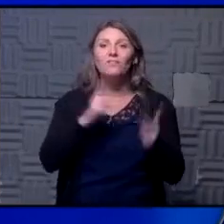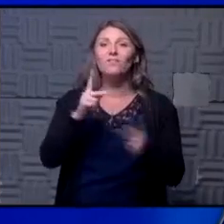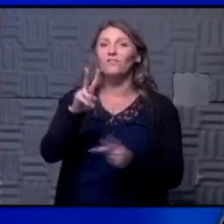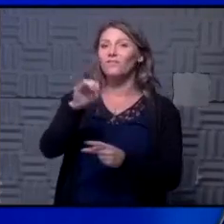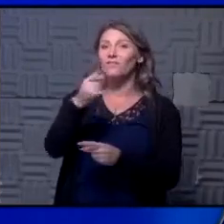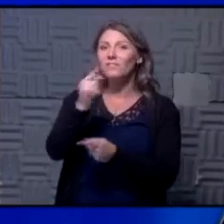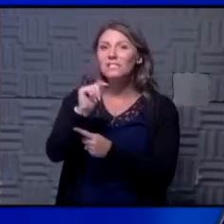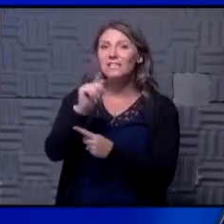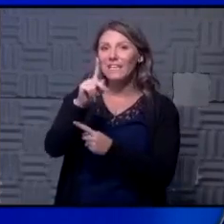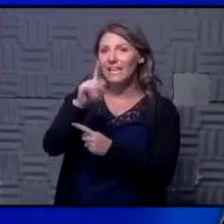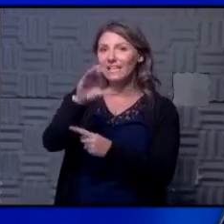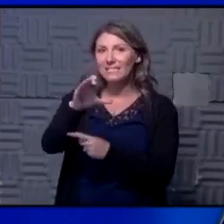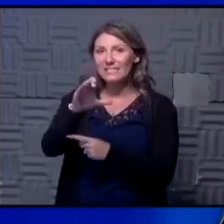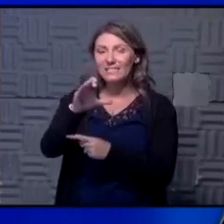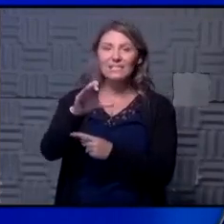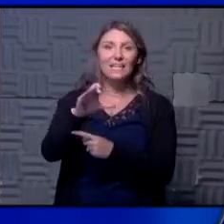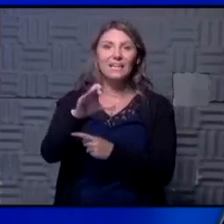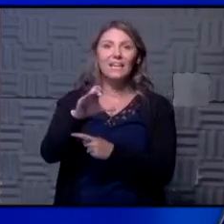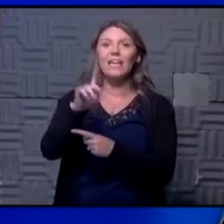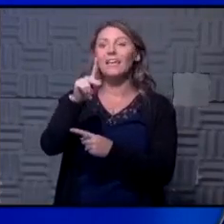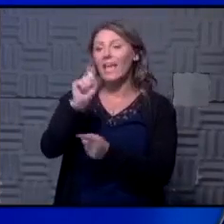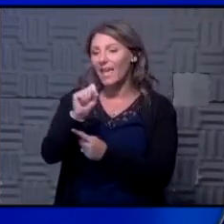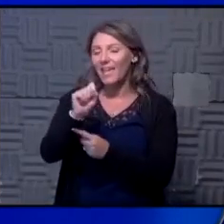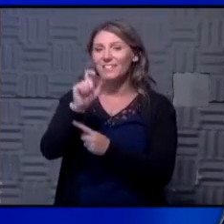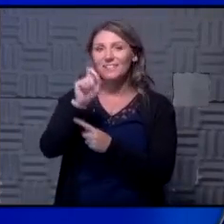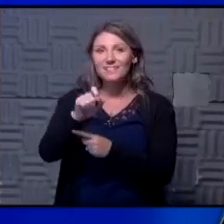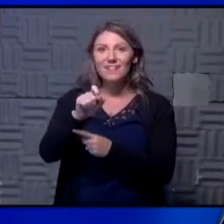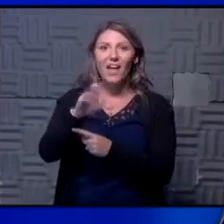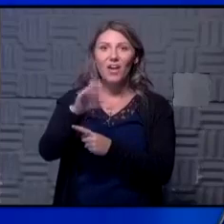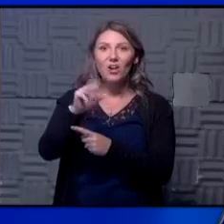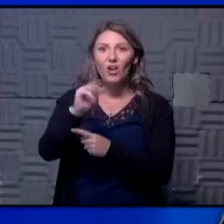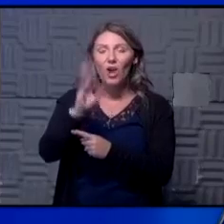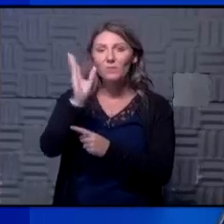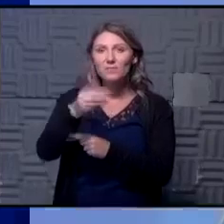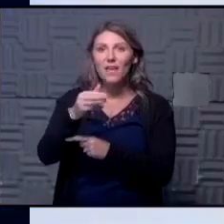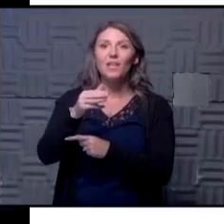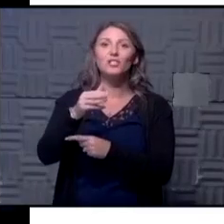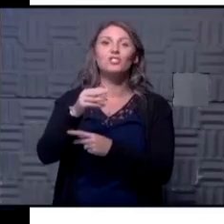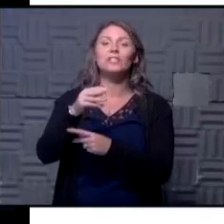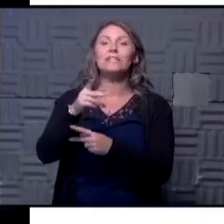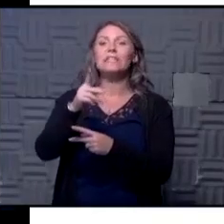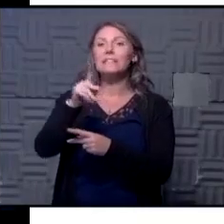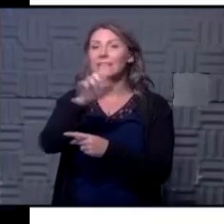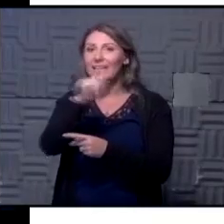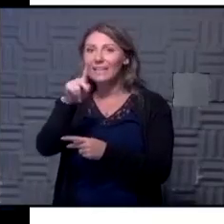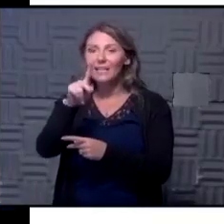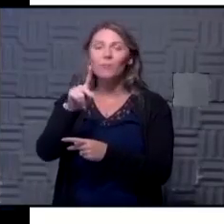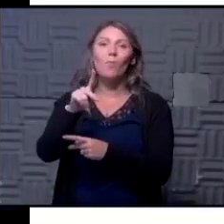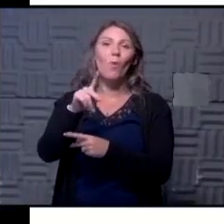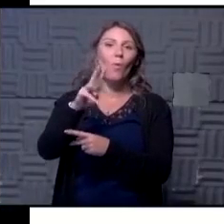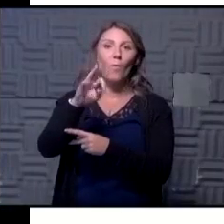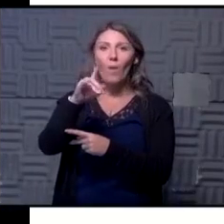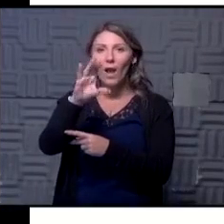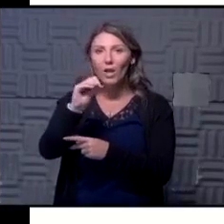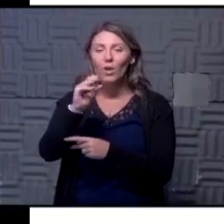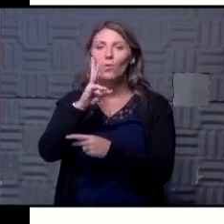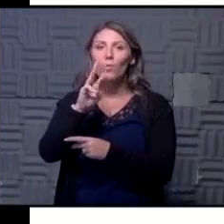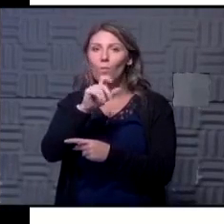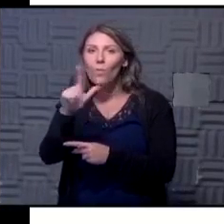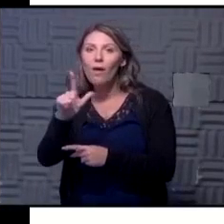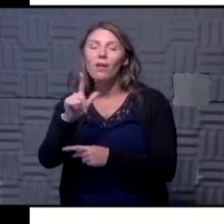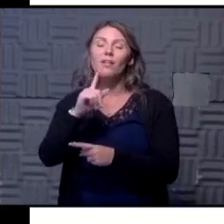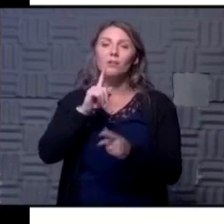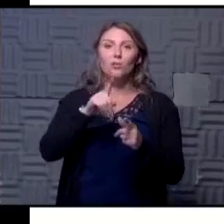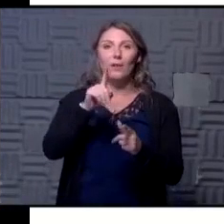visit kc or visit kansas city ks.com keep wyco well go on there take the pledge to keep yourself keep our